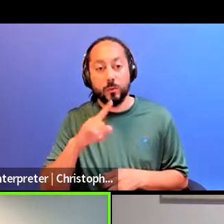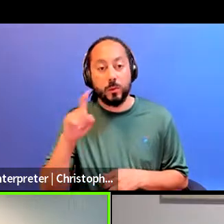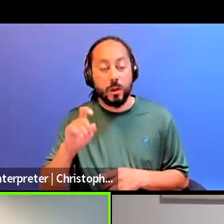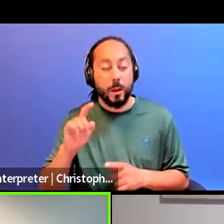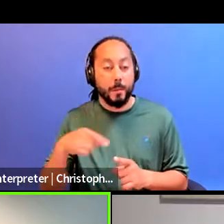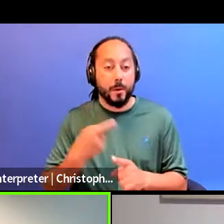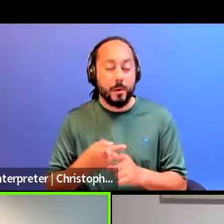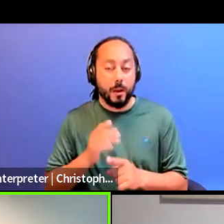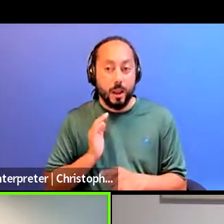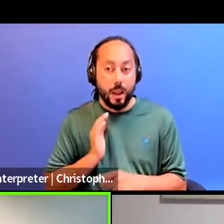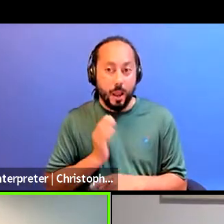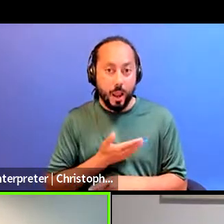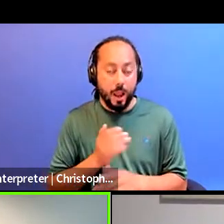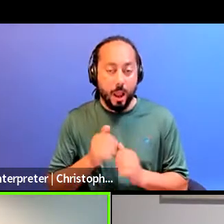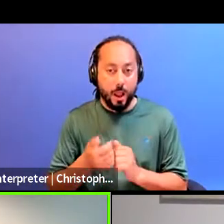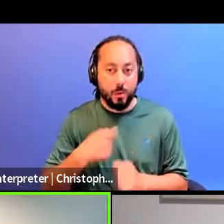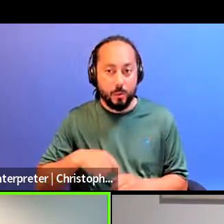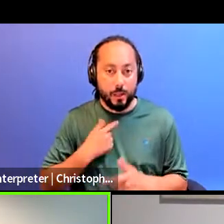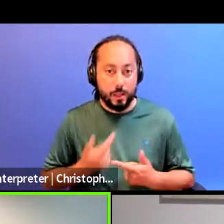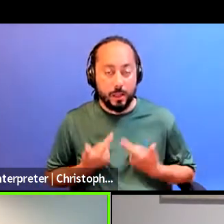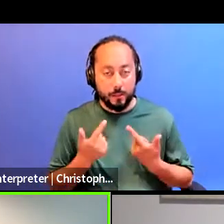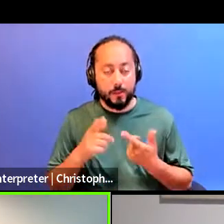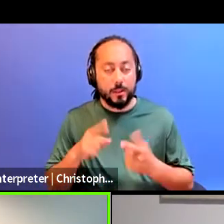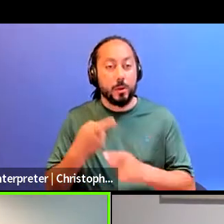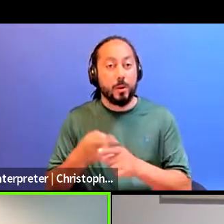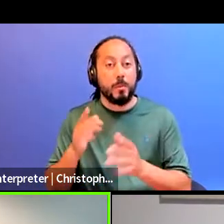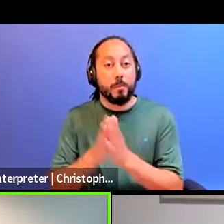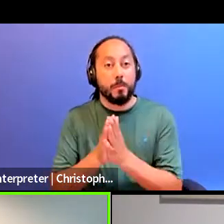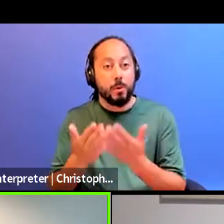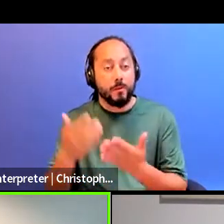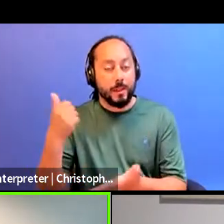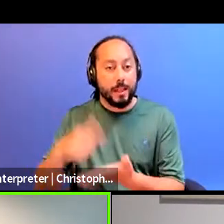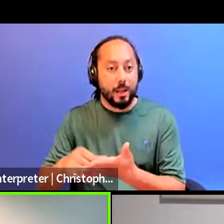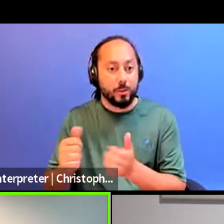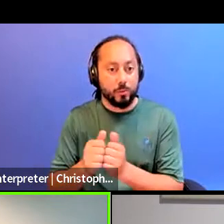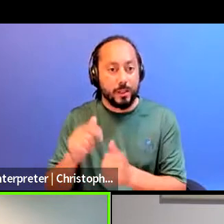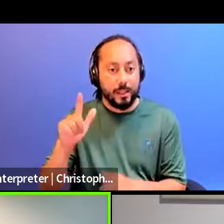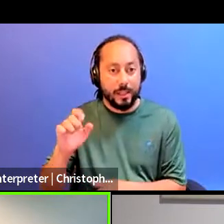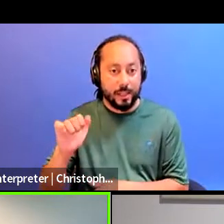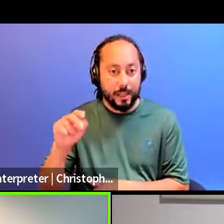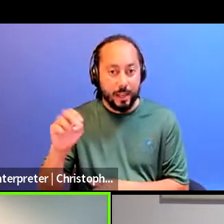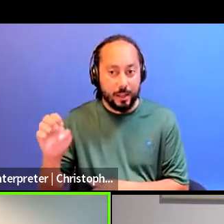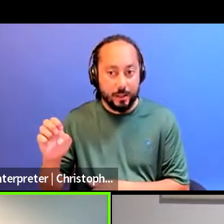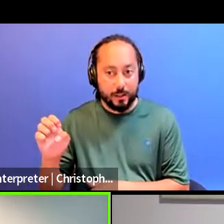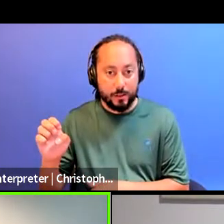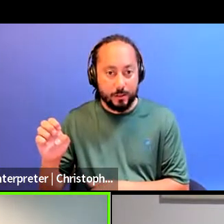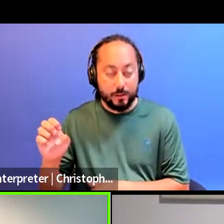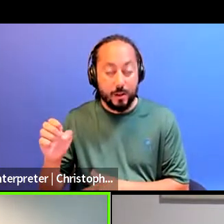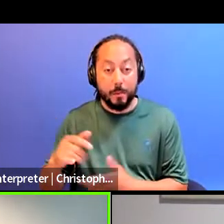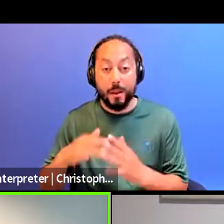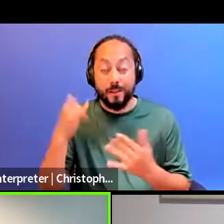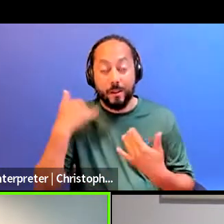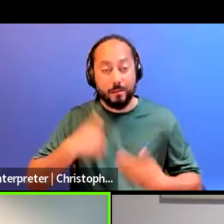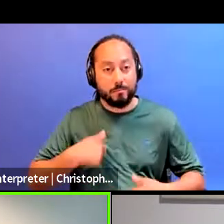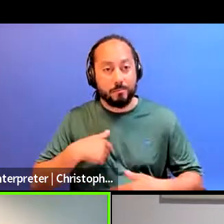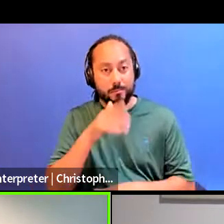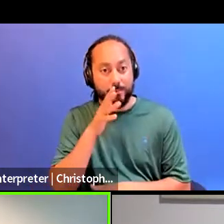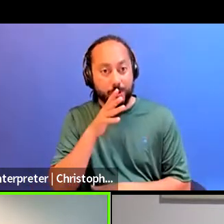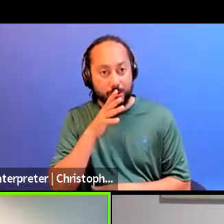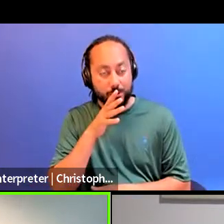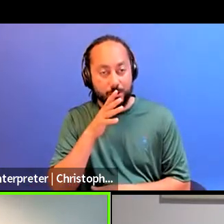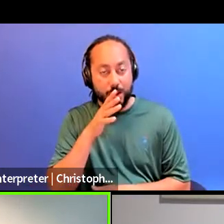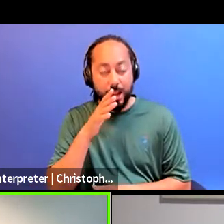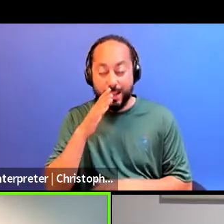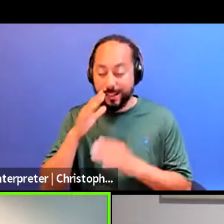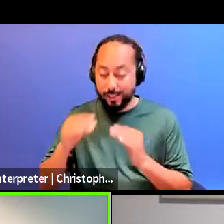undercurrents of the book that, of letters that I wrote with Leanne. But it's also such a huge question when you are a parent, right? When you're teaching a child